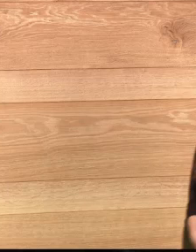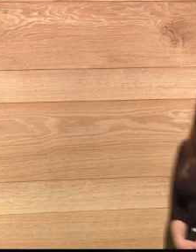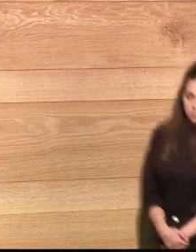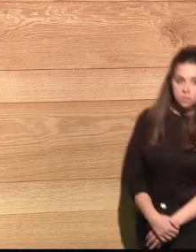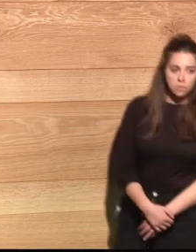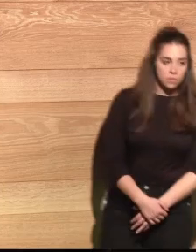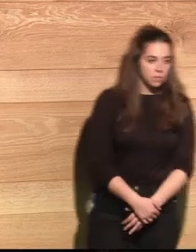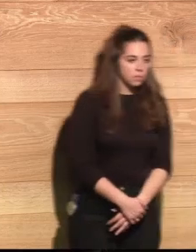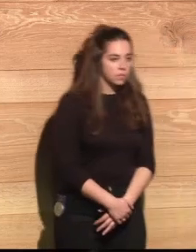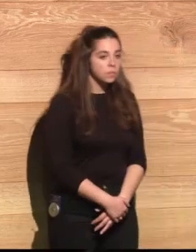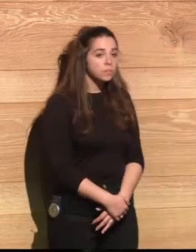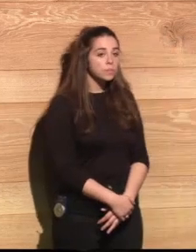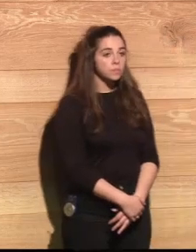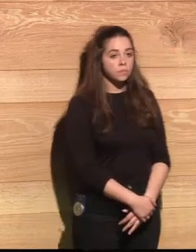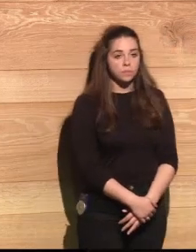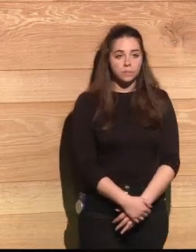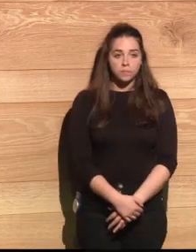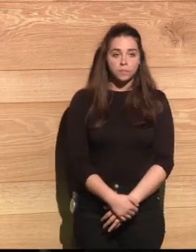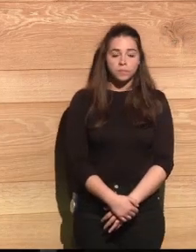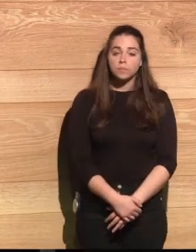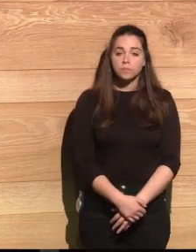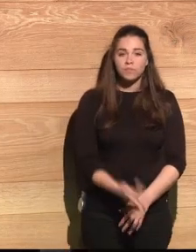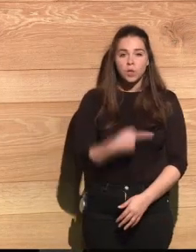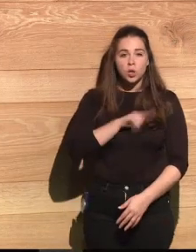We are talking about dome. Yeah, the dome.